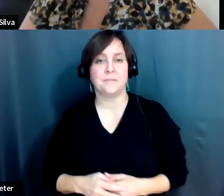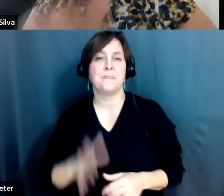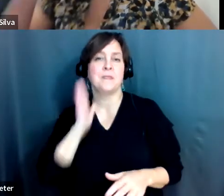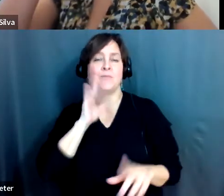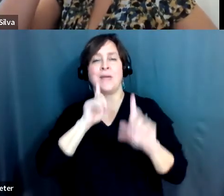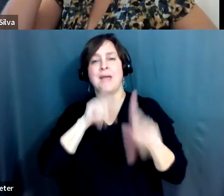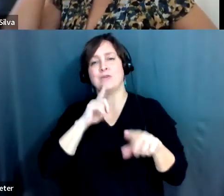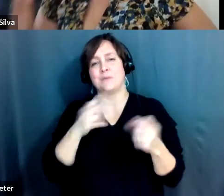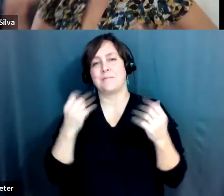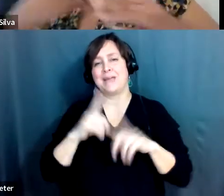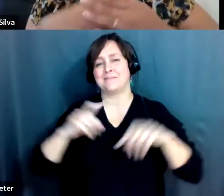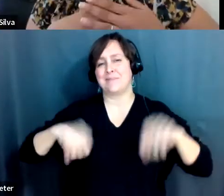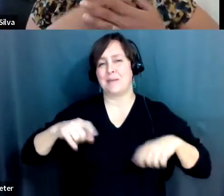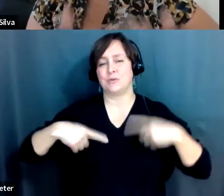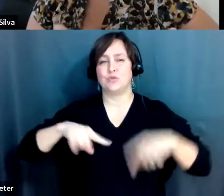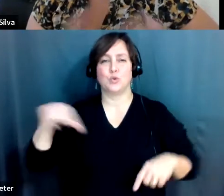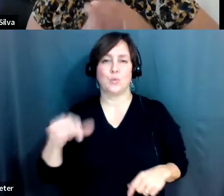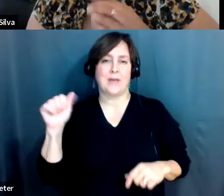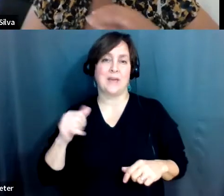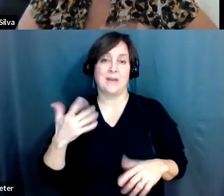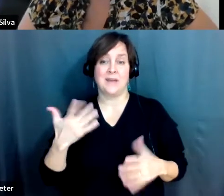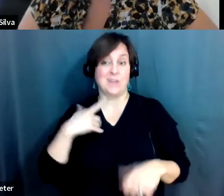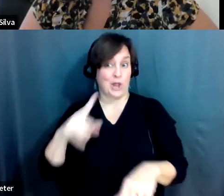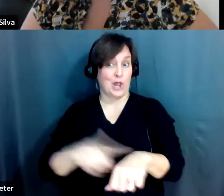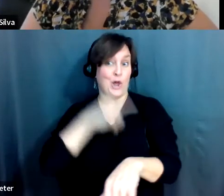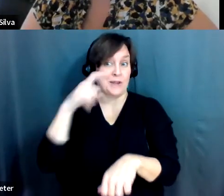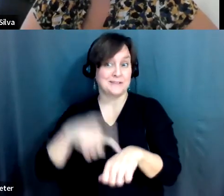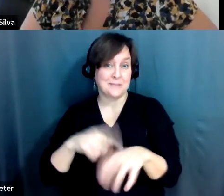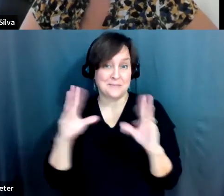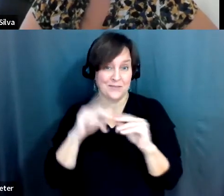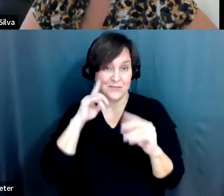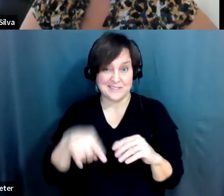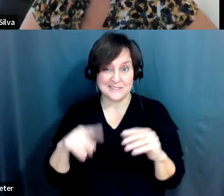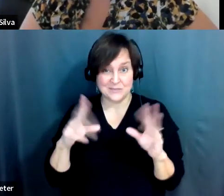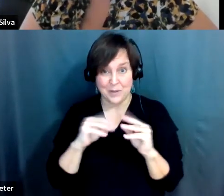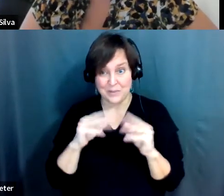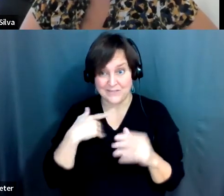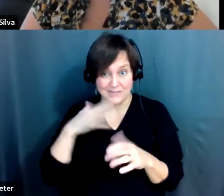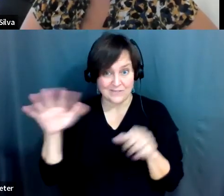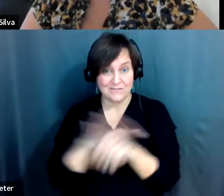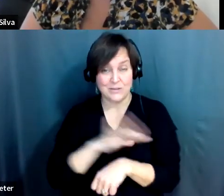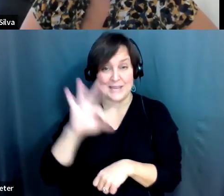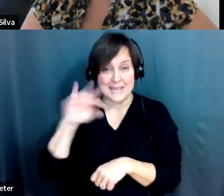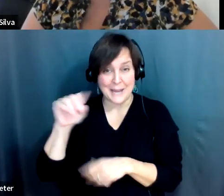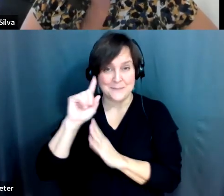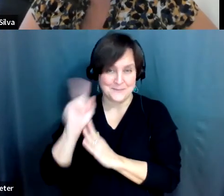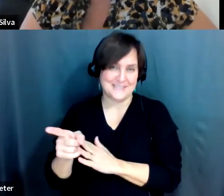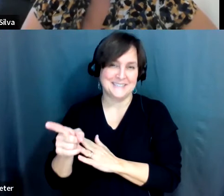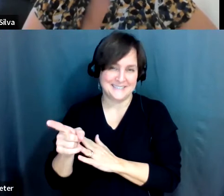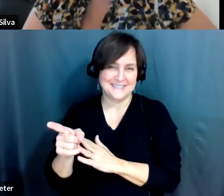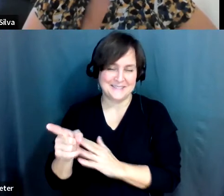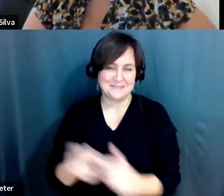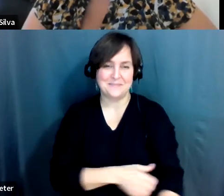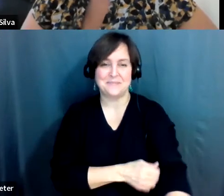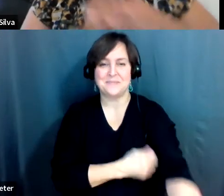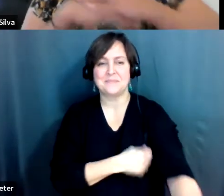during the Q&A portion. We have a long time for these webinars. We have a full 90 minutes. A